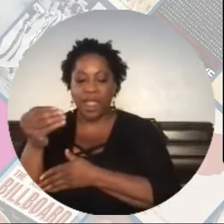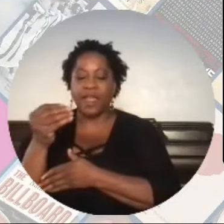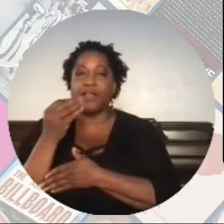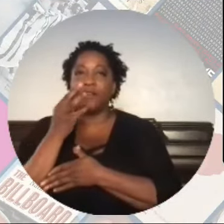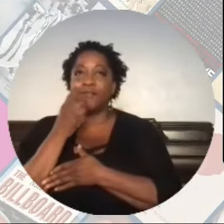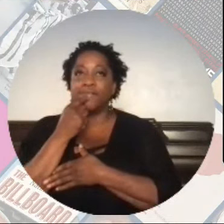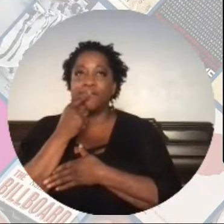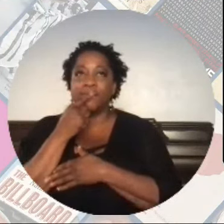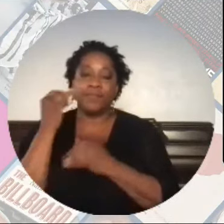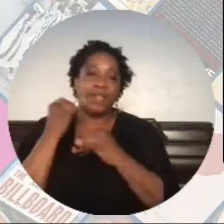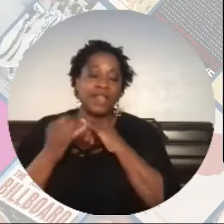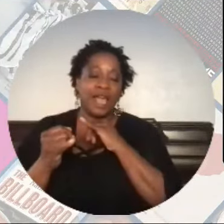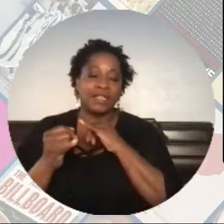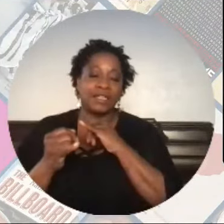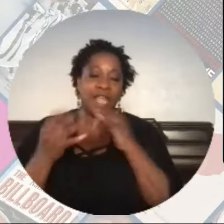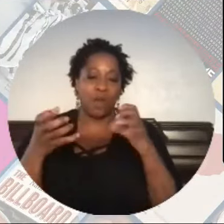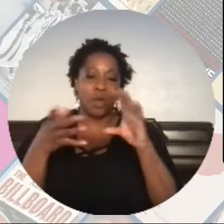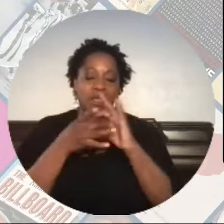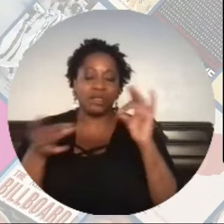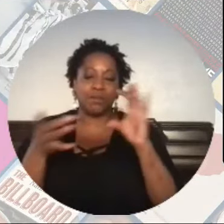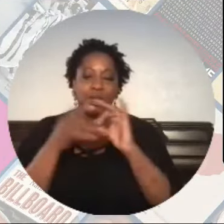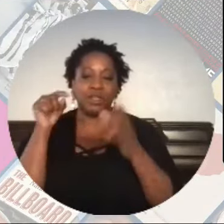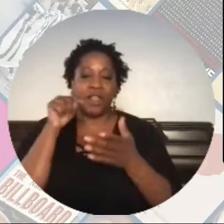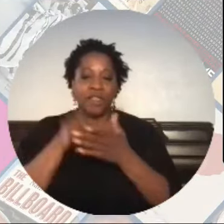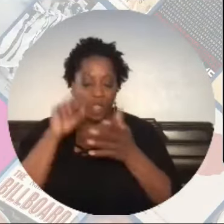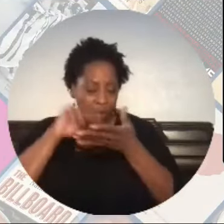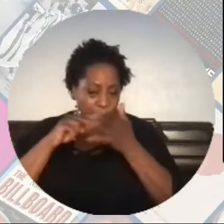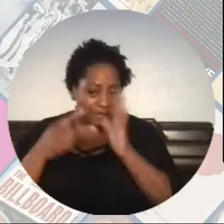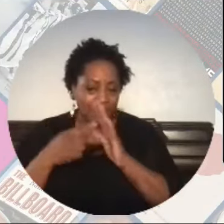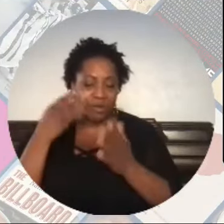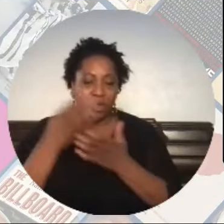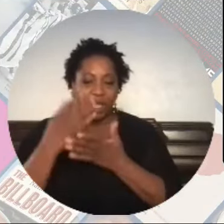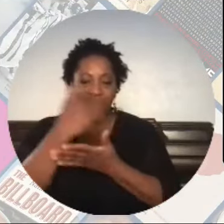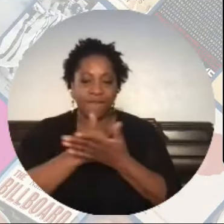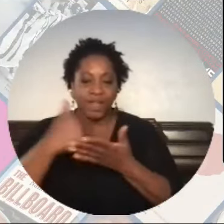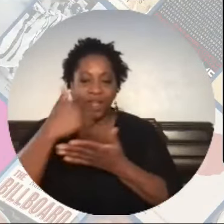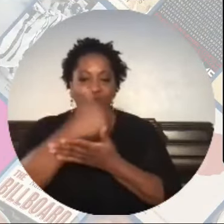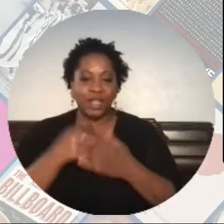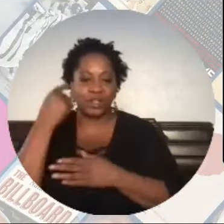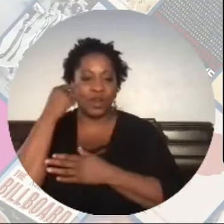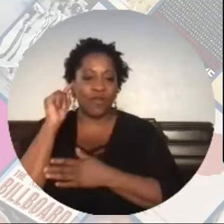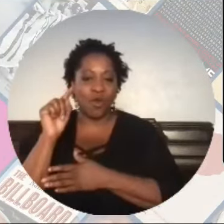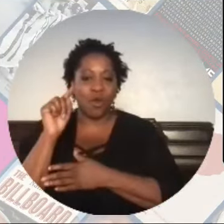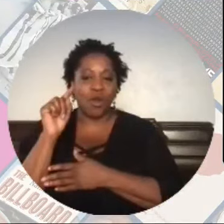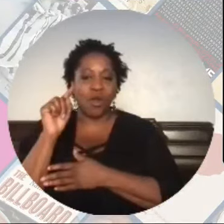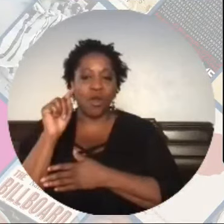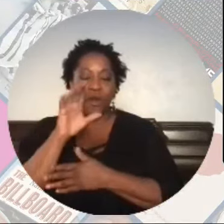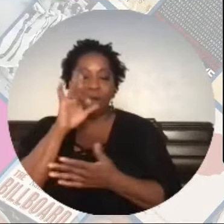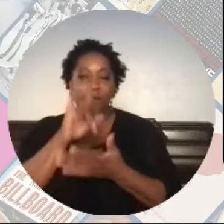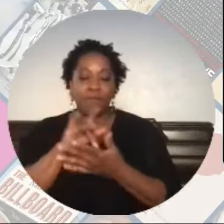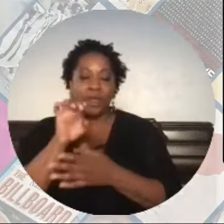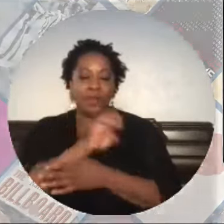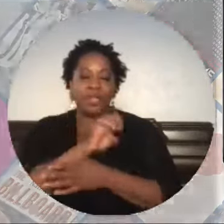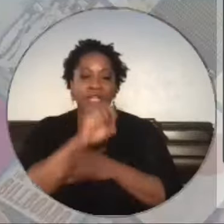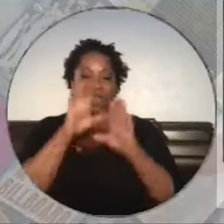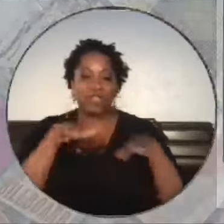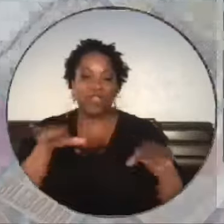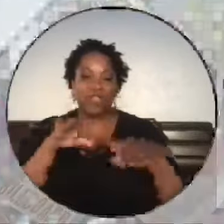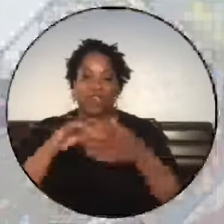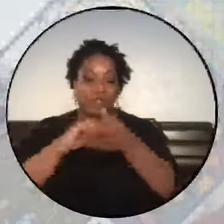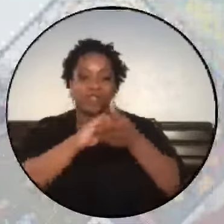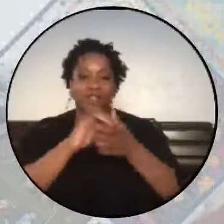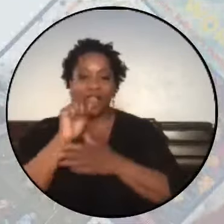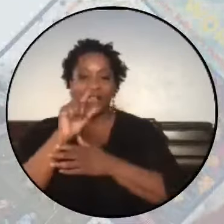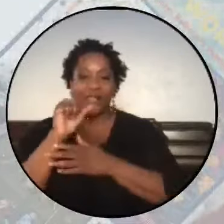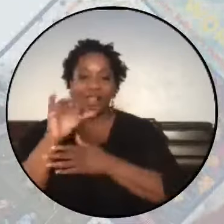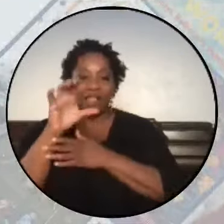And lastly, I want to mention that this was meant to be a fundraiser for the Middle East Children's Alliance, who is doing